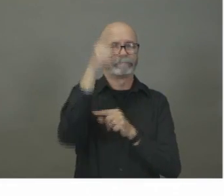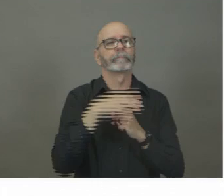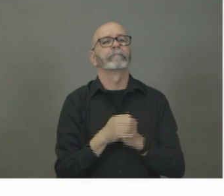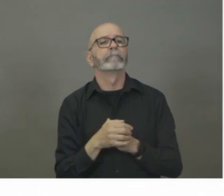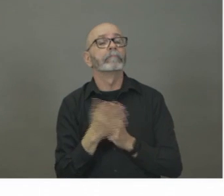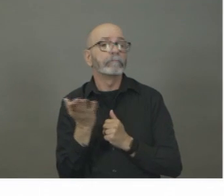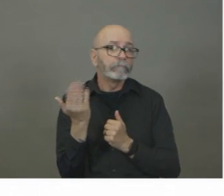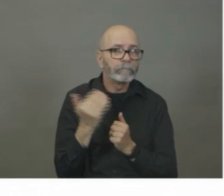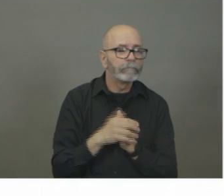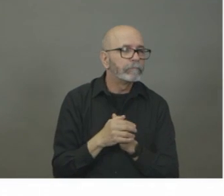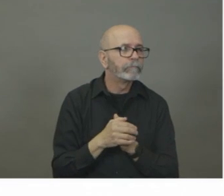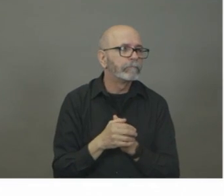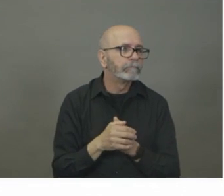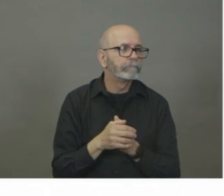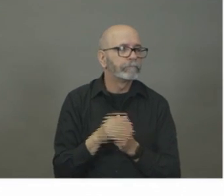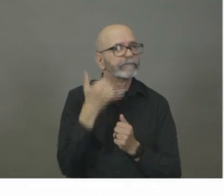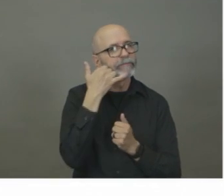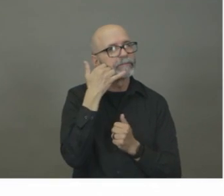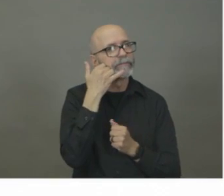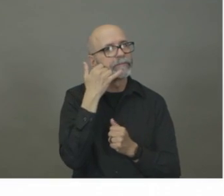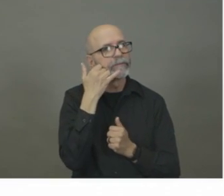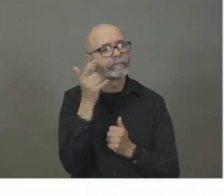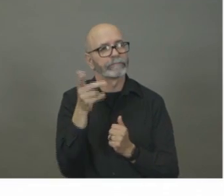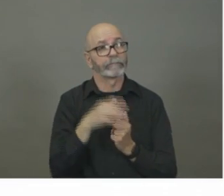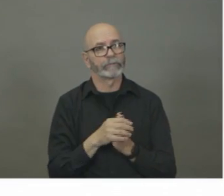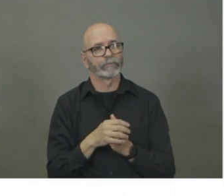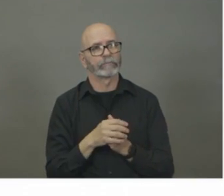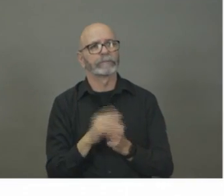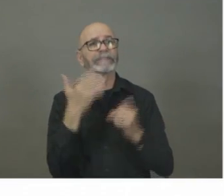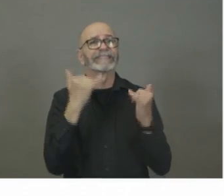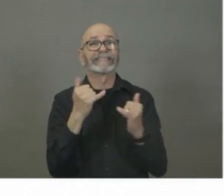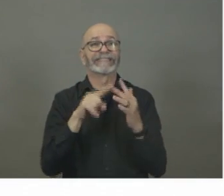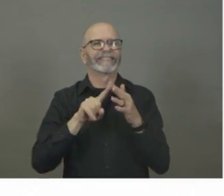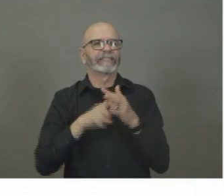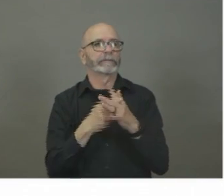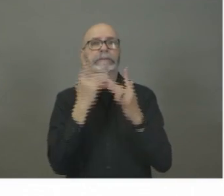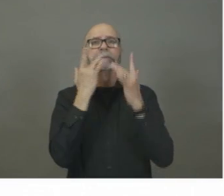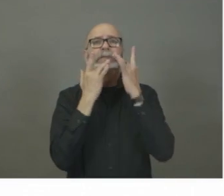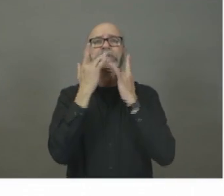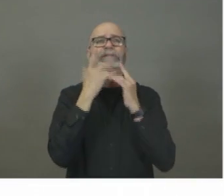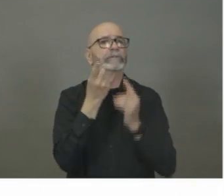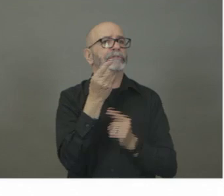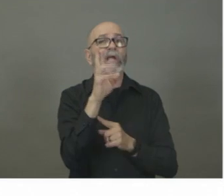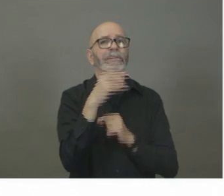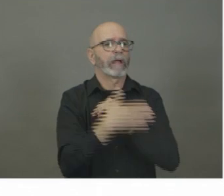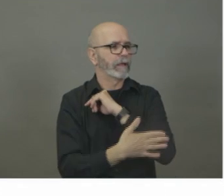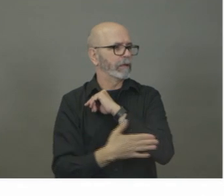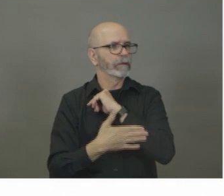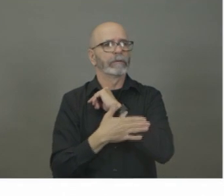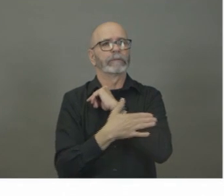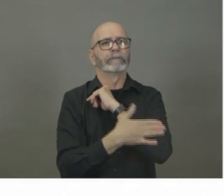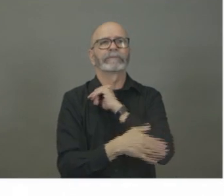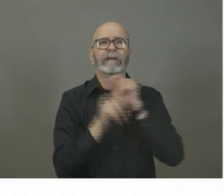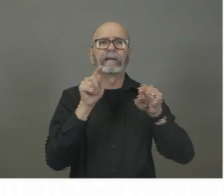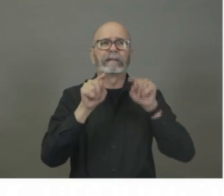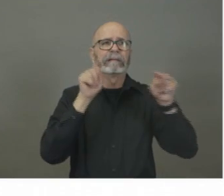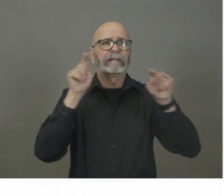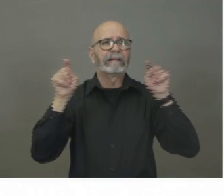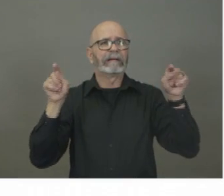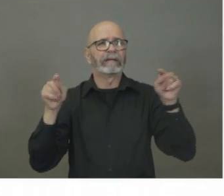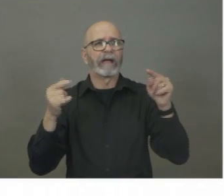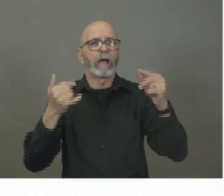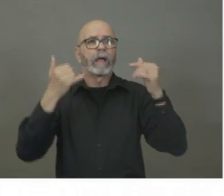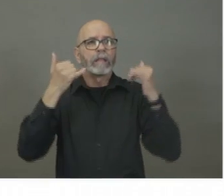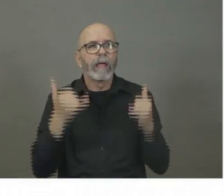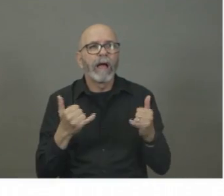Thank you. Uh, given the, uh, shortage of doctors, particularly in rural Nova Scotia and the impact of closures on